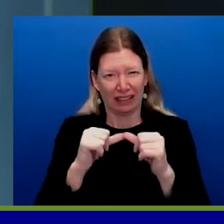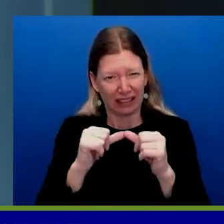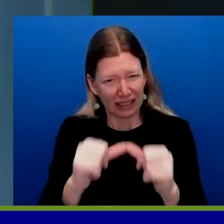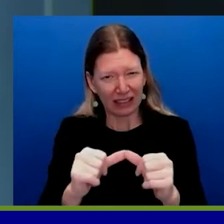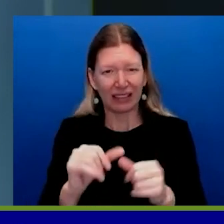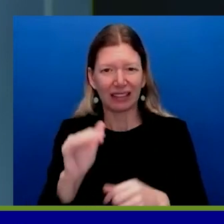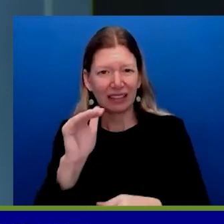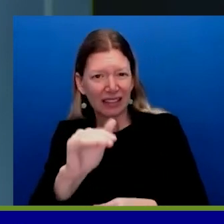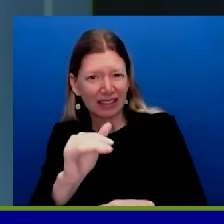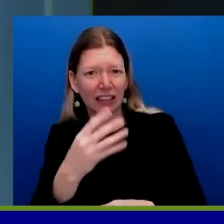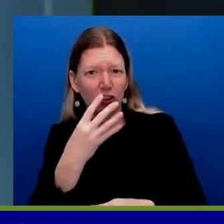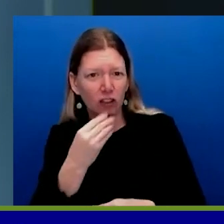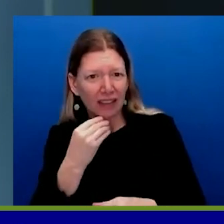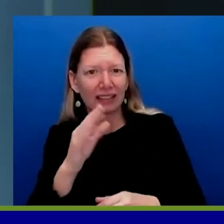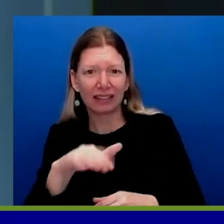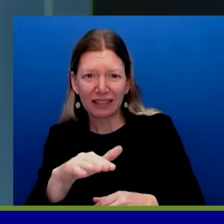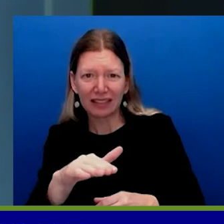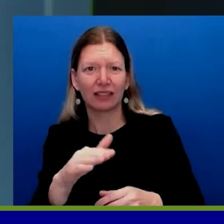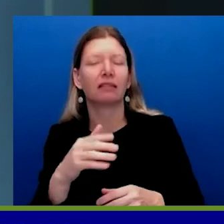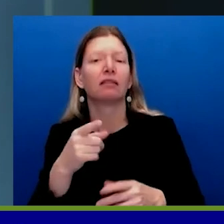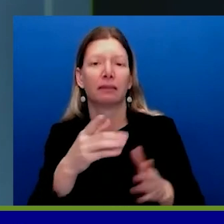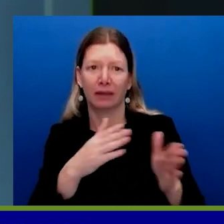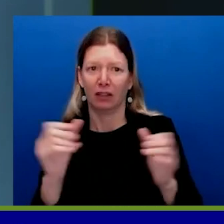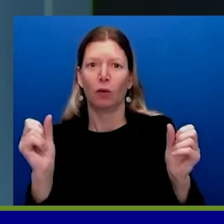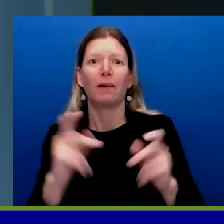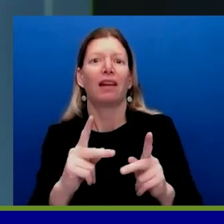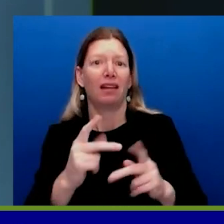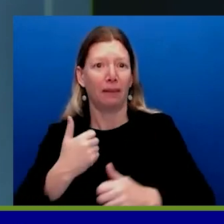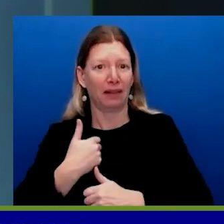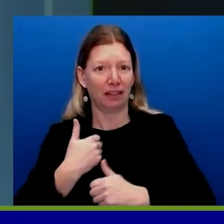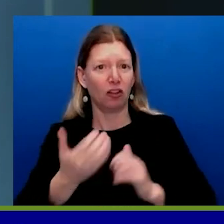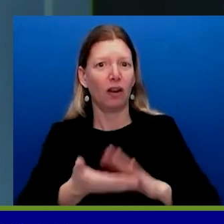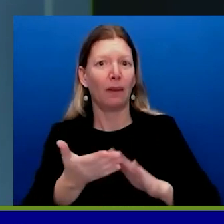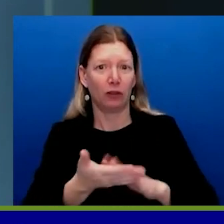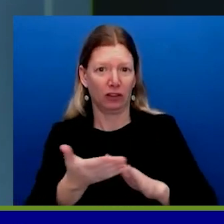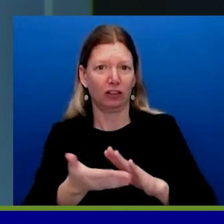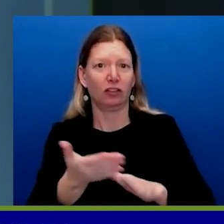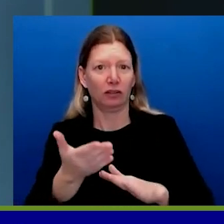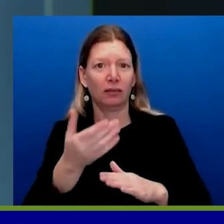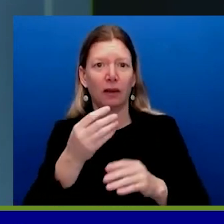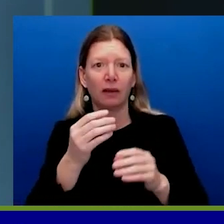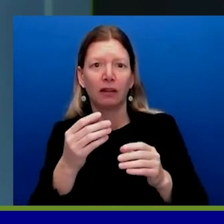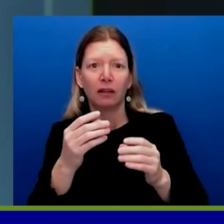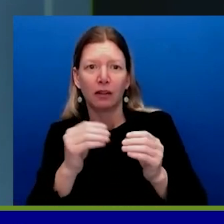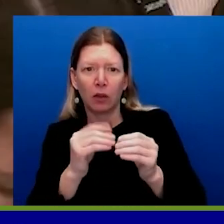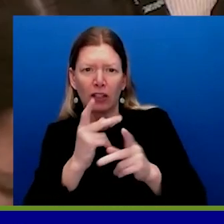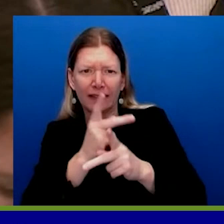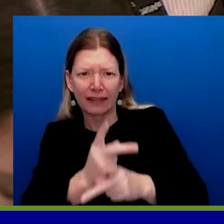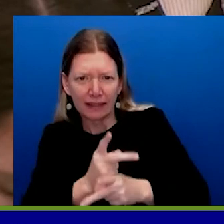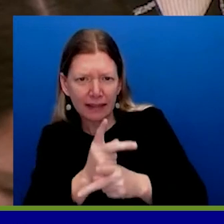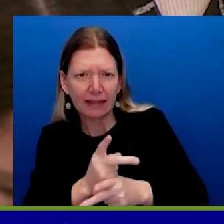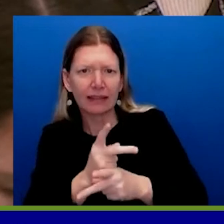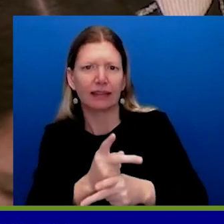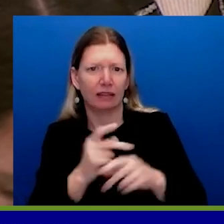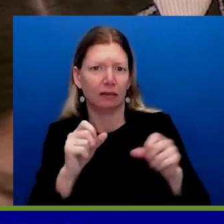to go back to military operations, that they do it in the most discreet, deliberate, careful, cautious way possible. Also, the declared aim of this